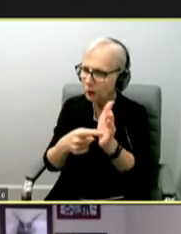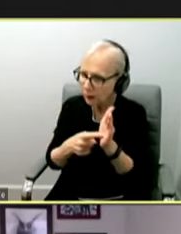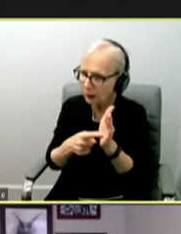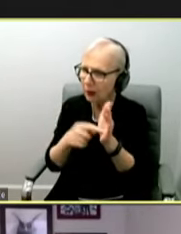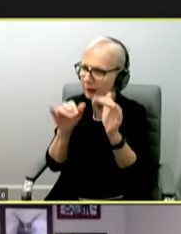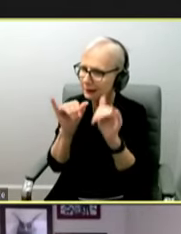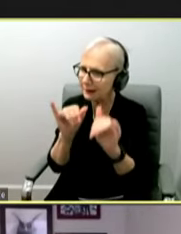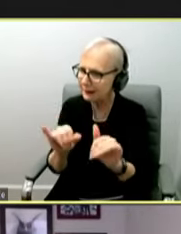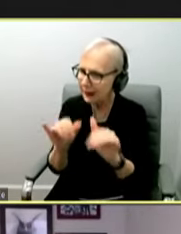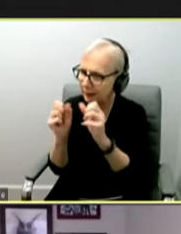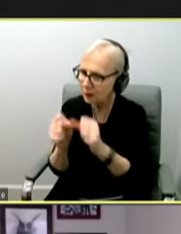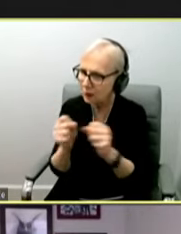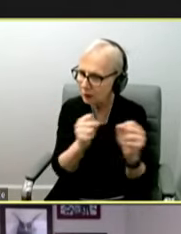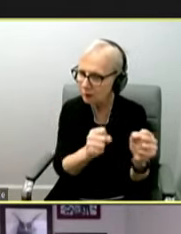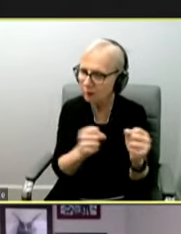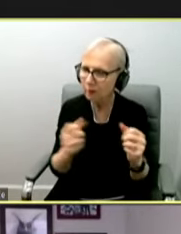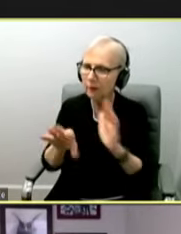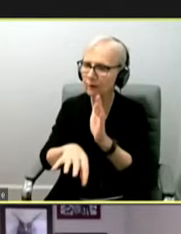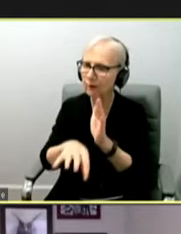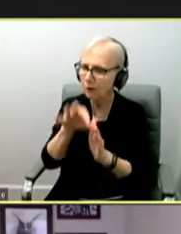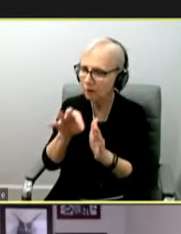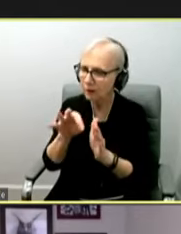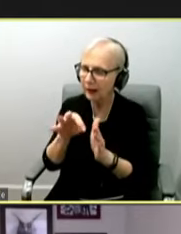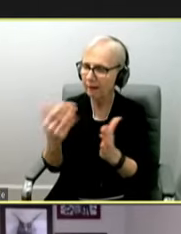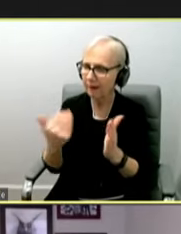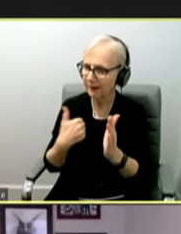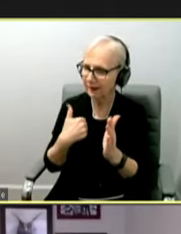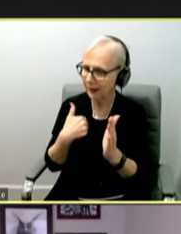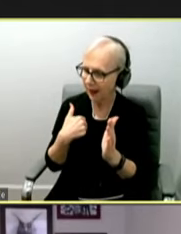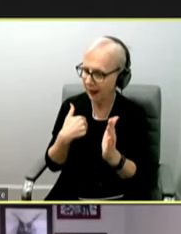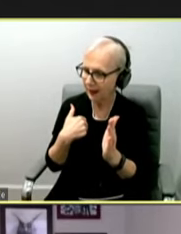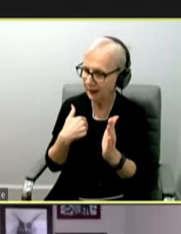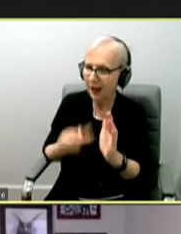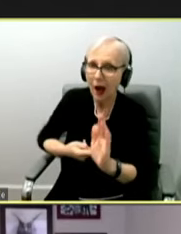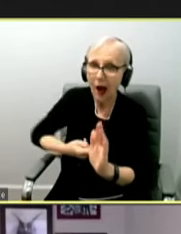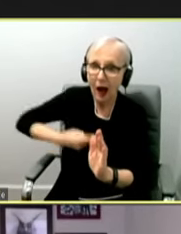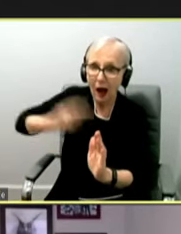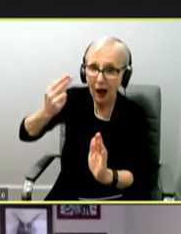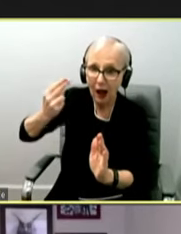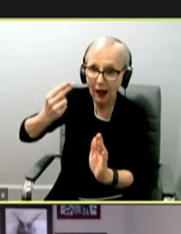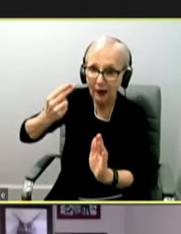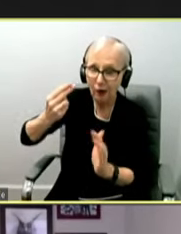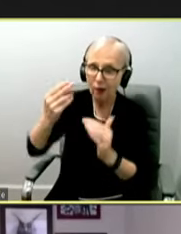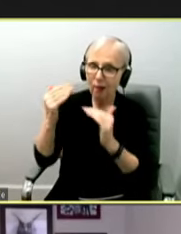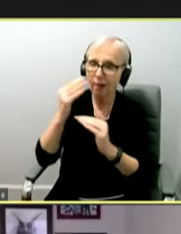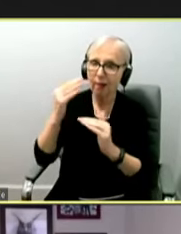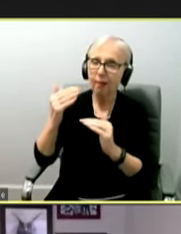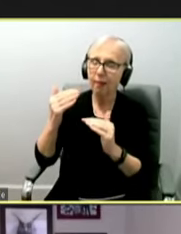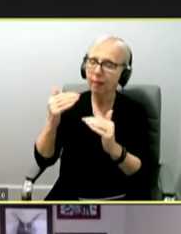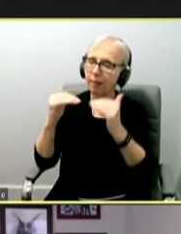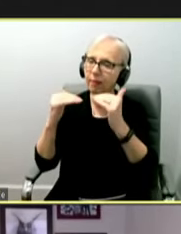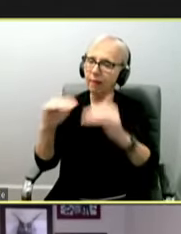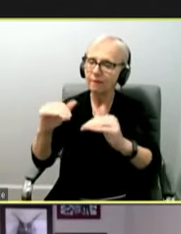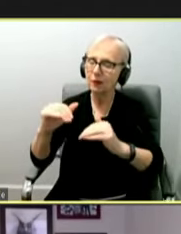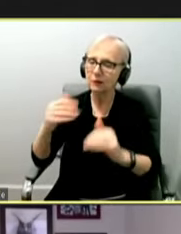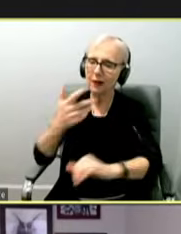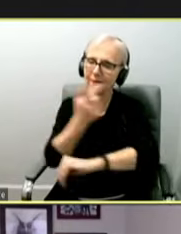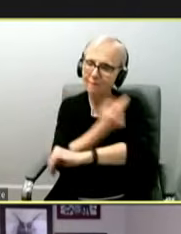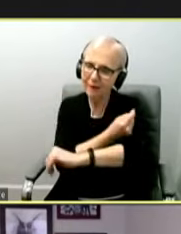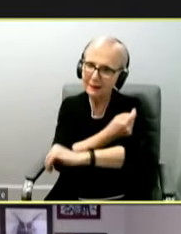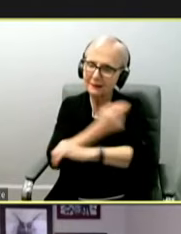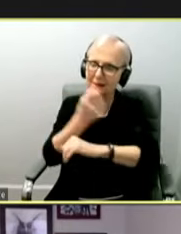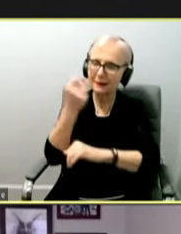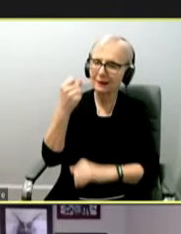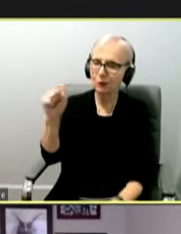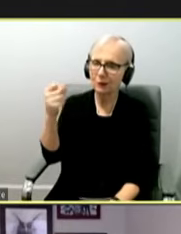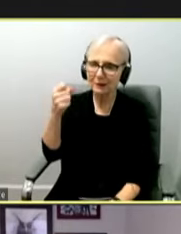But if you guys do find in the coming weeks that this does have higher levels of vaccine resistance or transmissibility, are there any additional safety